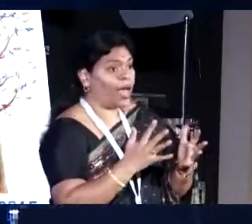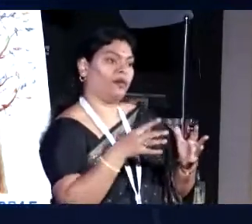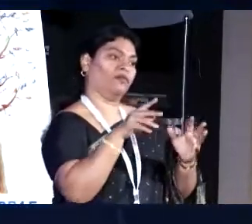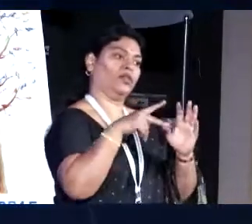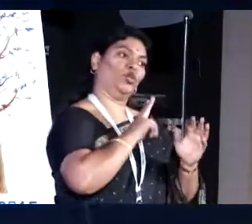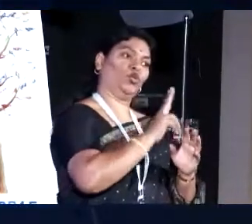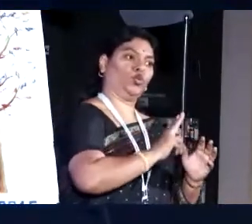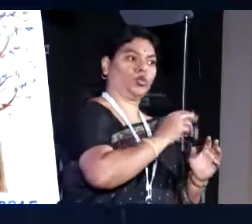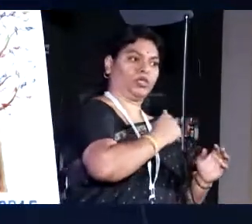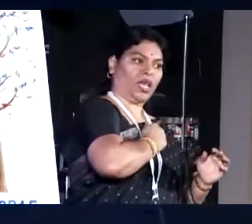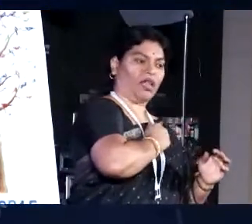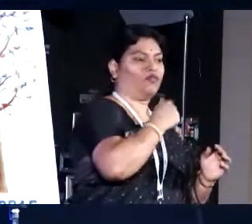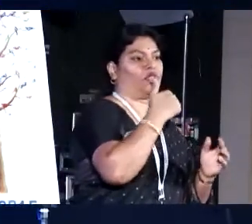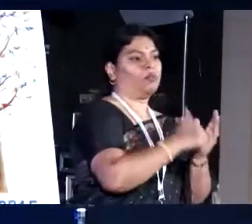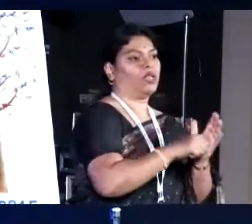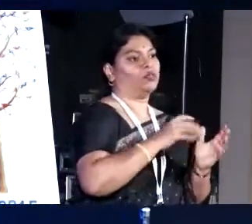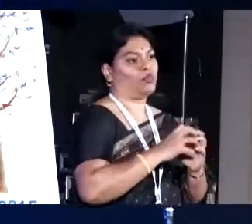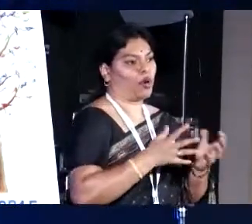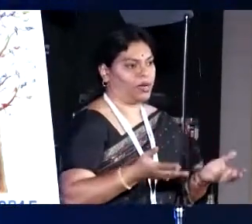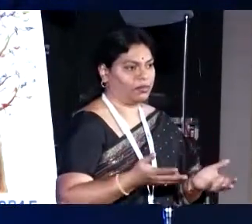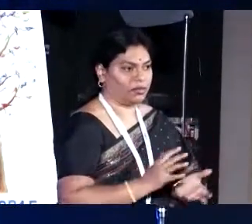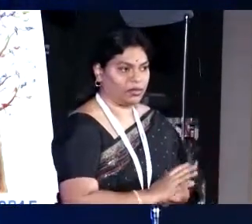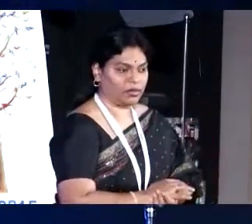We found a case where a centipede entered, the lady died.